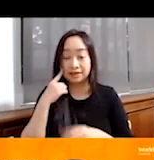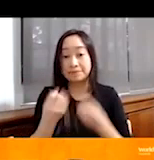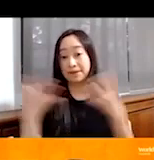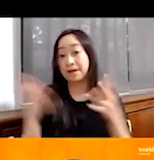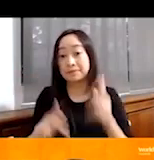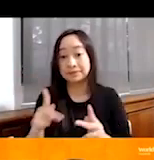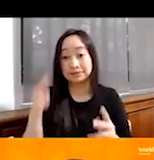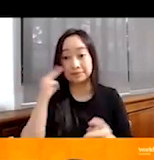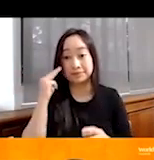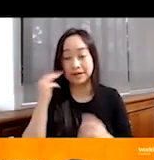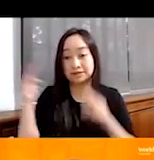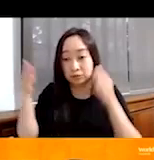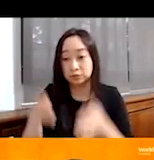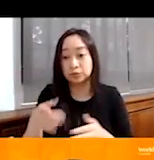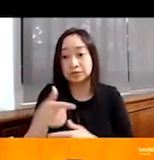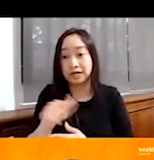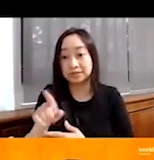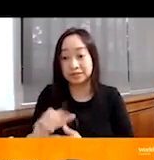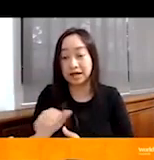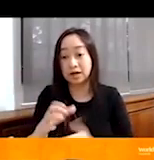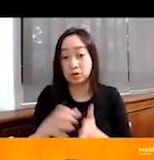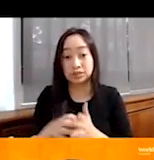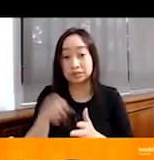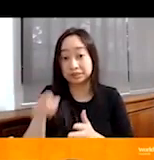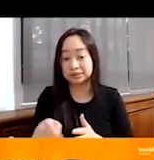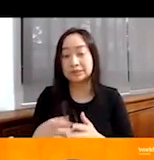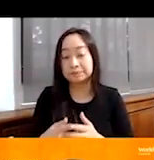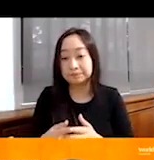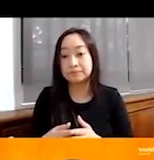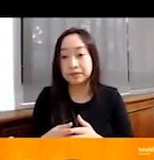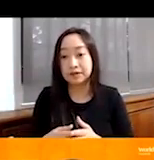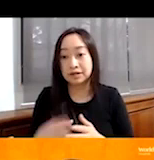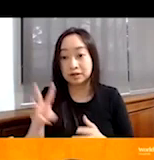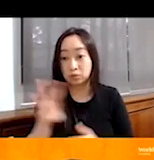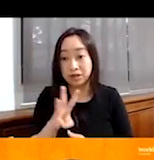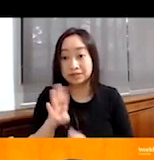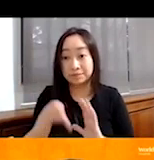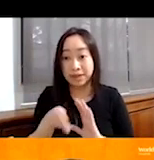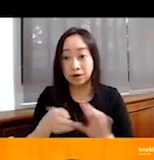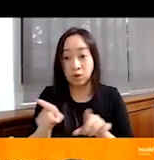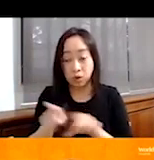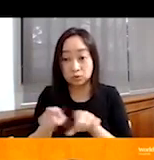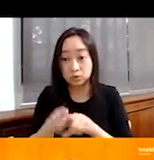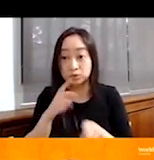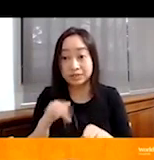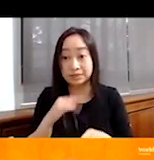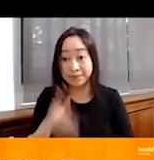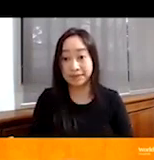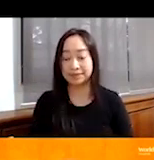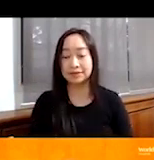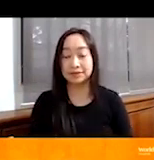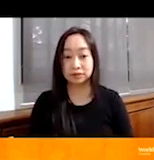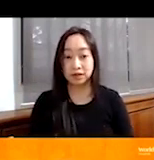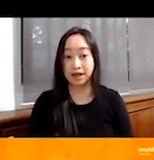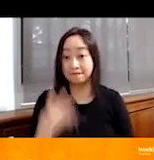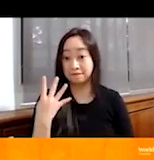to Gaza and the conditions in Gaza are very horrific, but the conditions in the West Bank are also really bad. And so, you know, there's